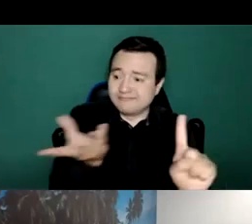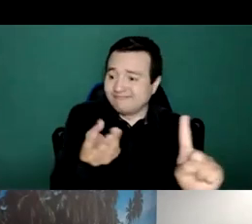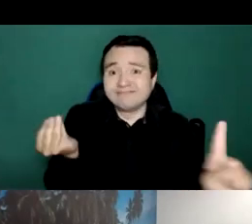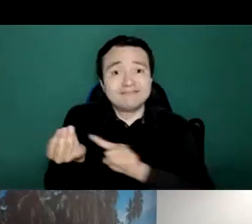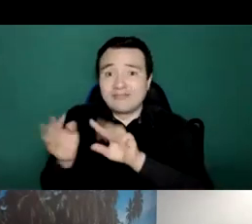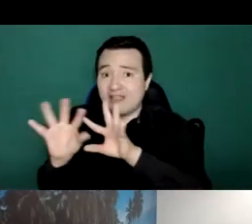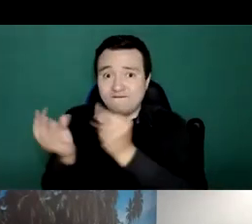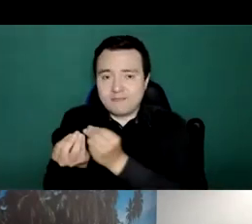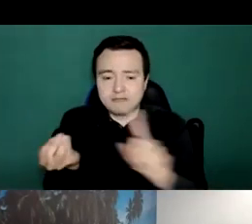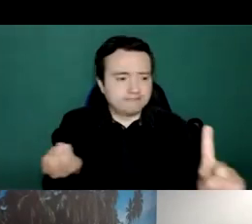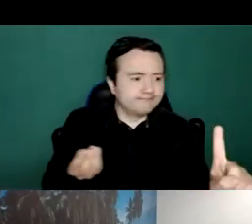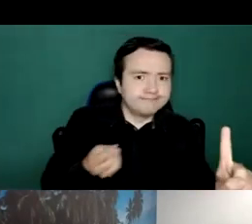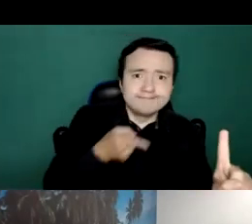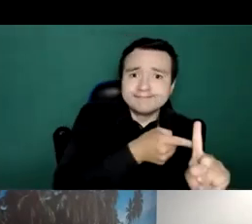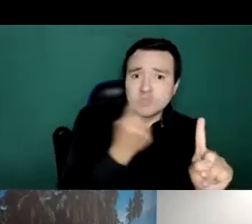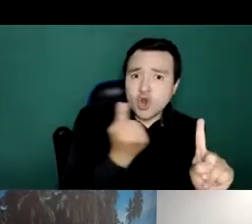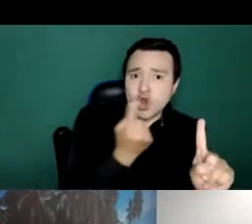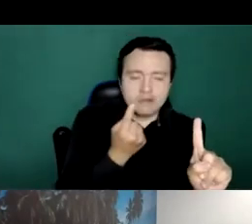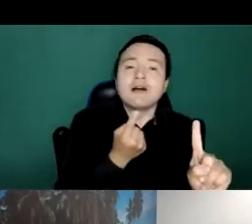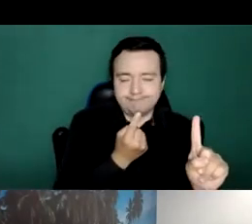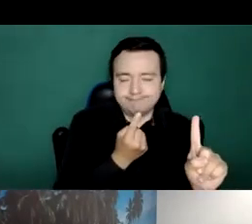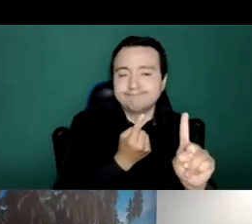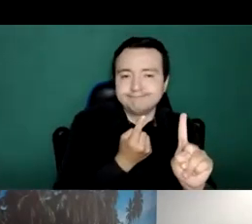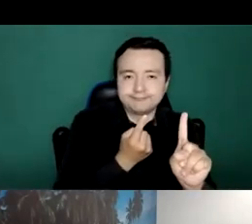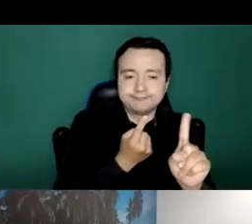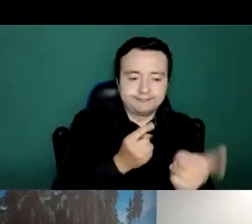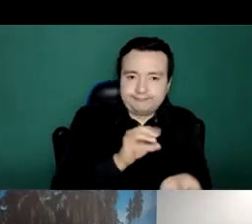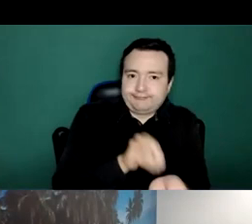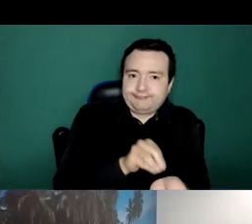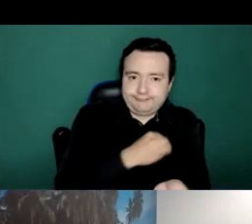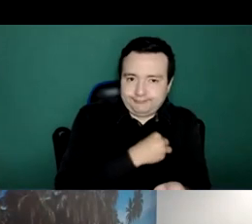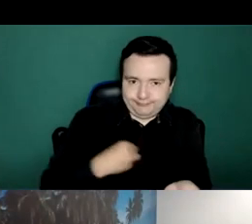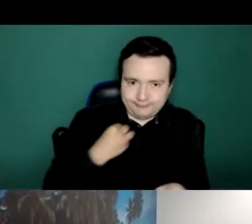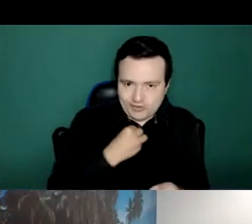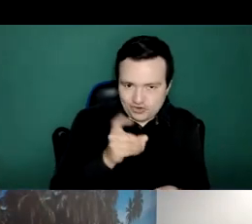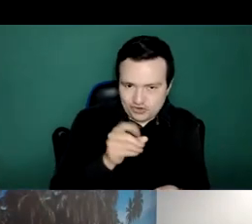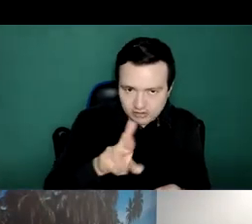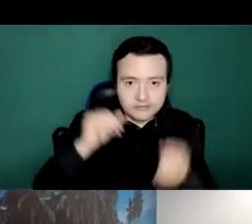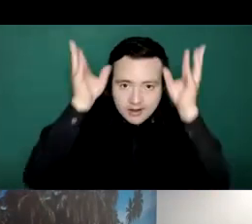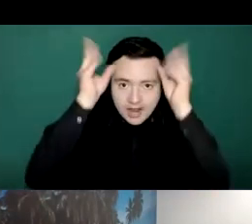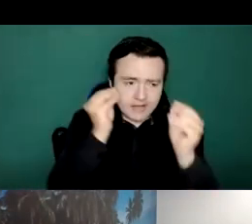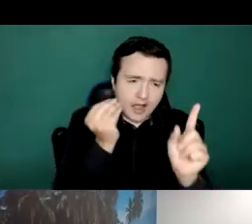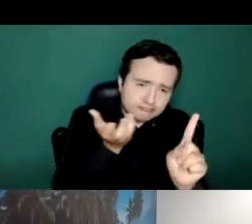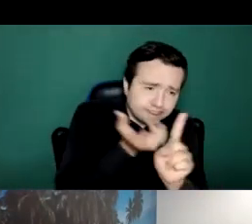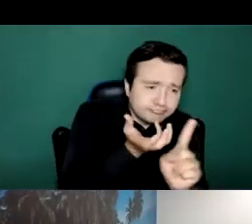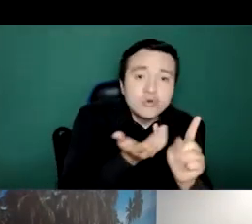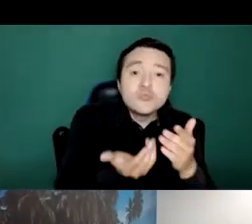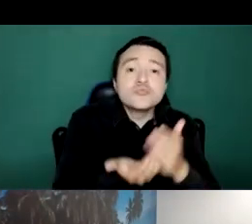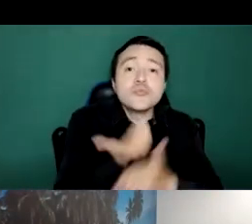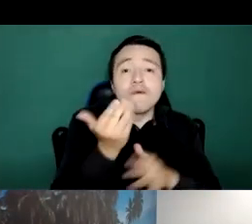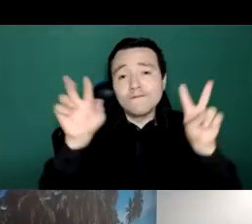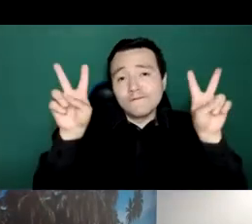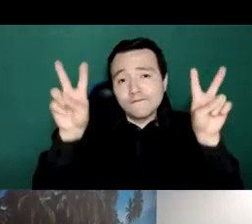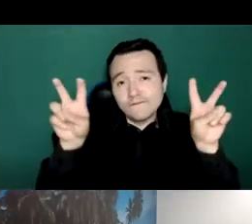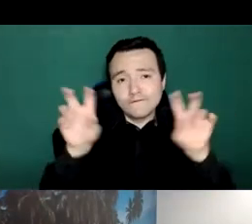could not receive visits and that ultimately has an effect on them and so there are protocols in place to offer care